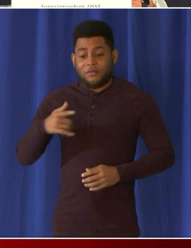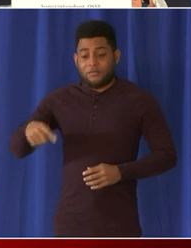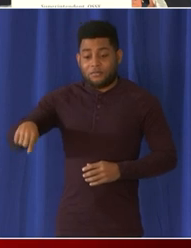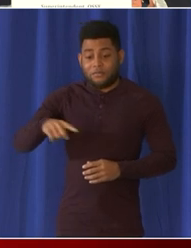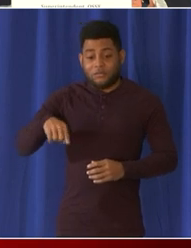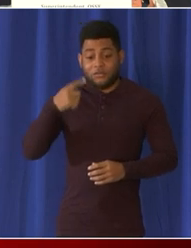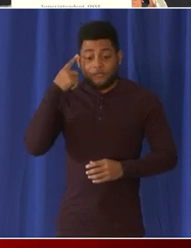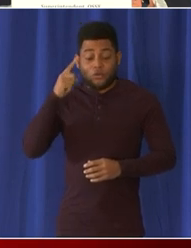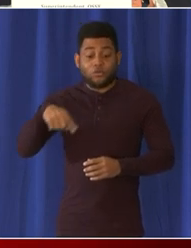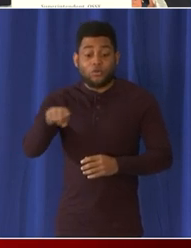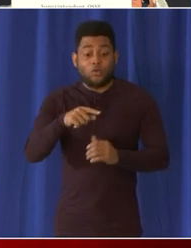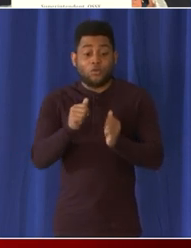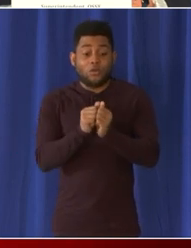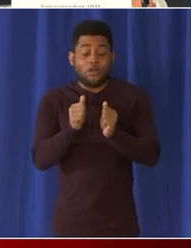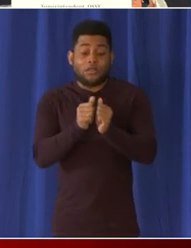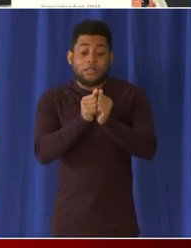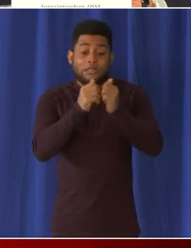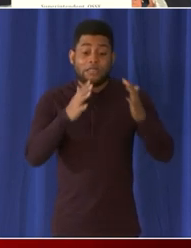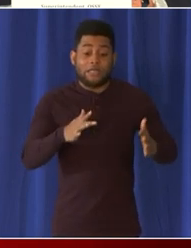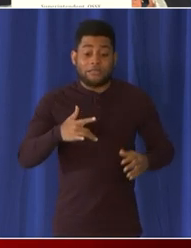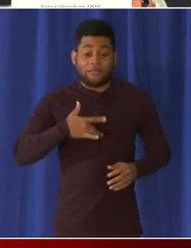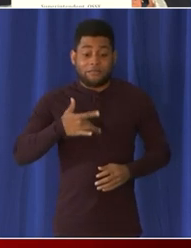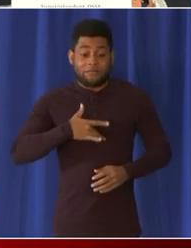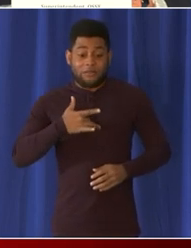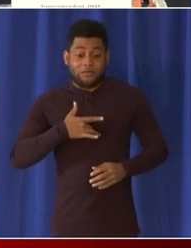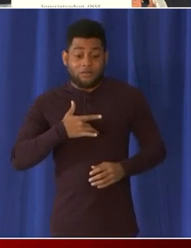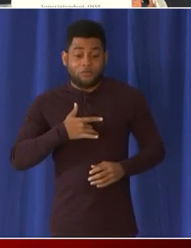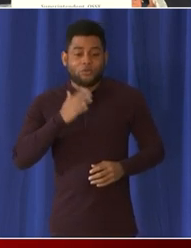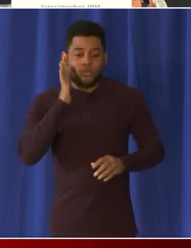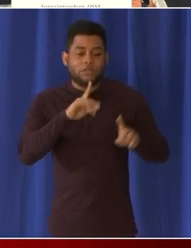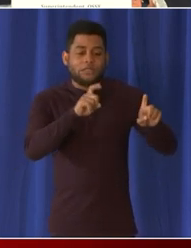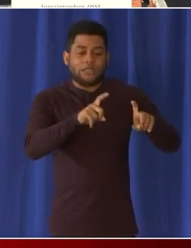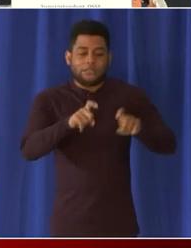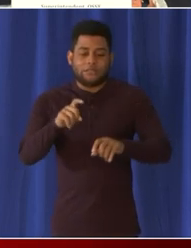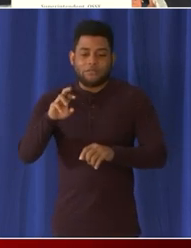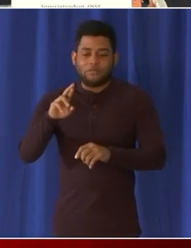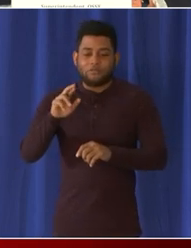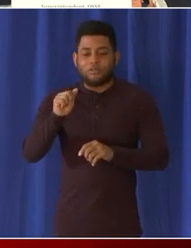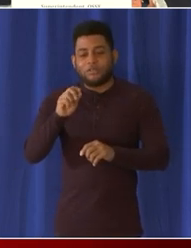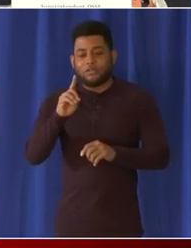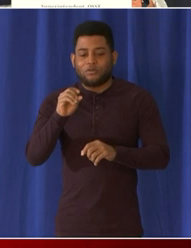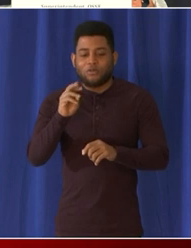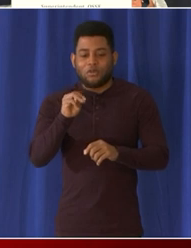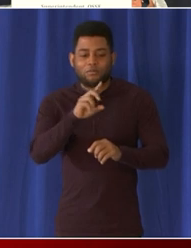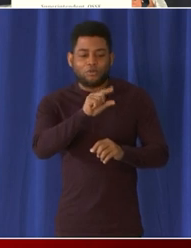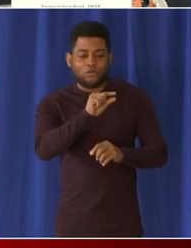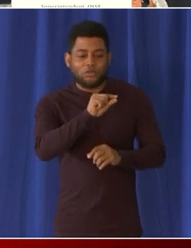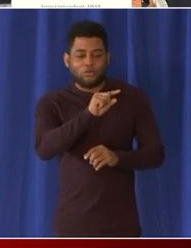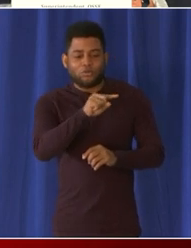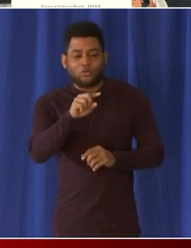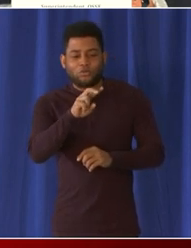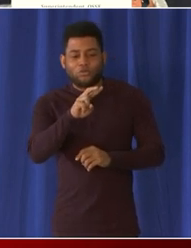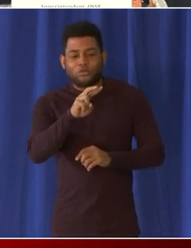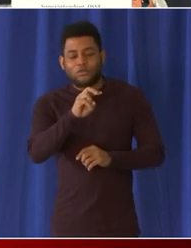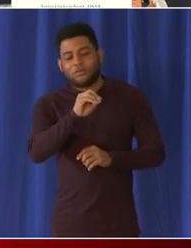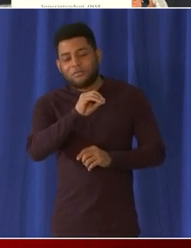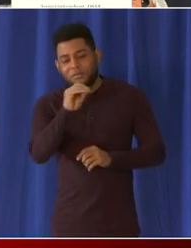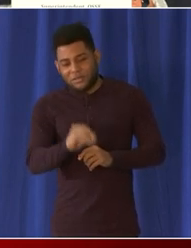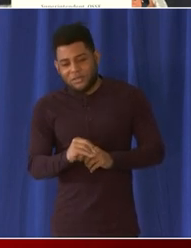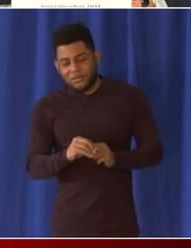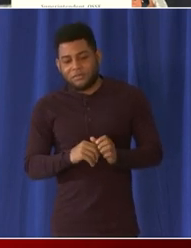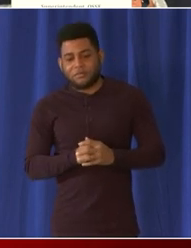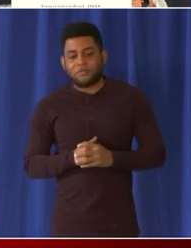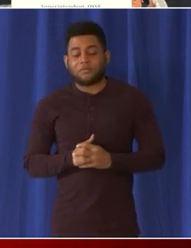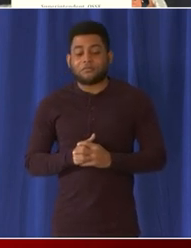of our schools in our stand-up Aussie in our Aussie stand-up testing program and that will continue and it will it has launched